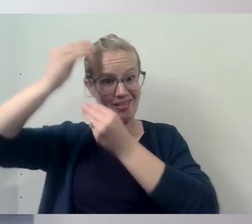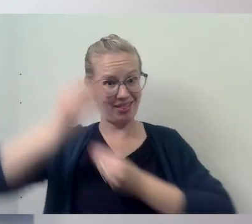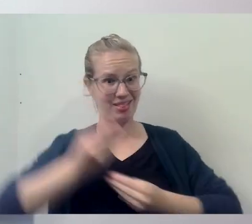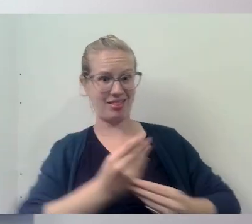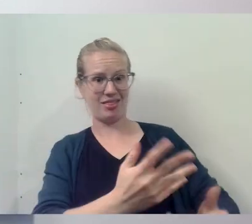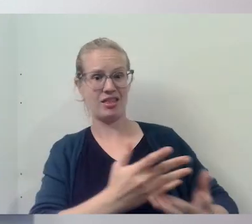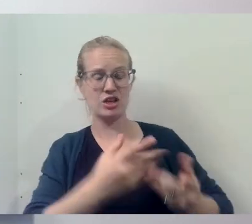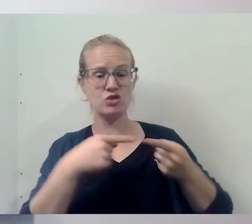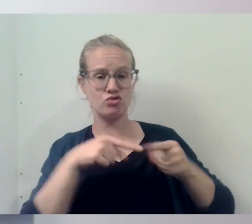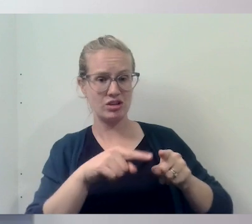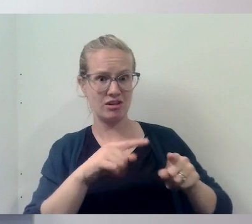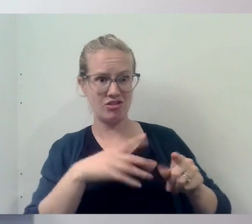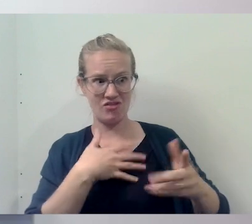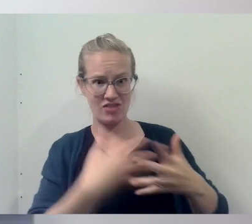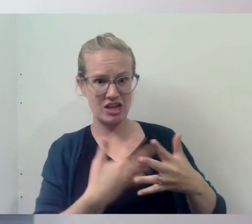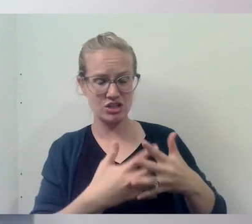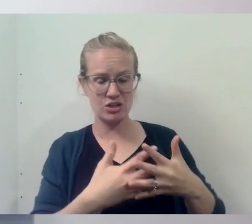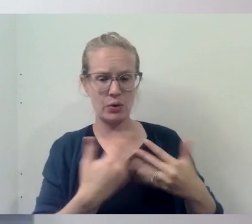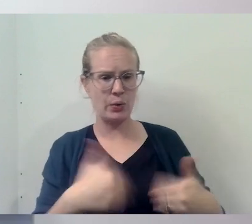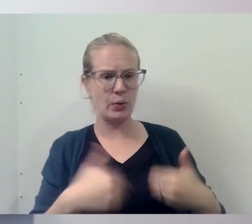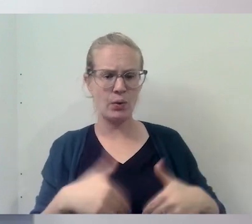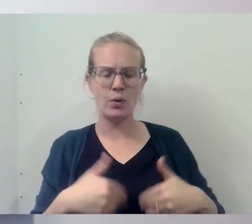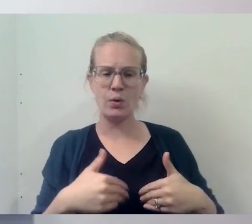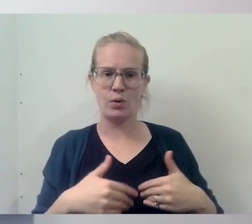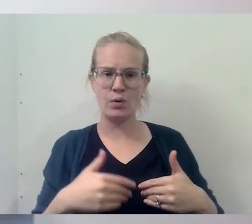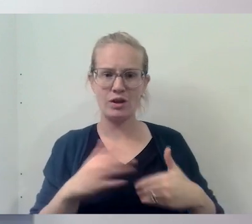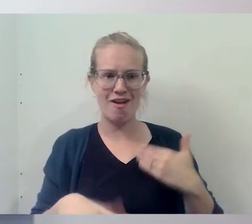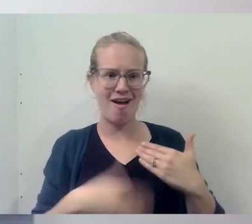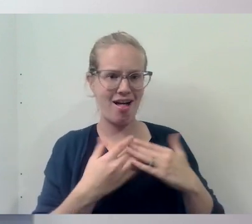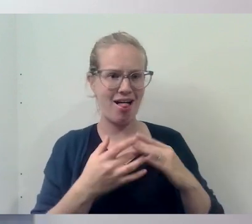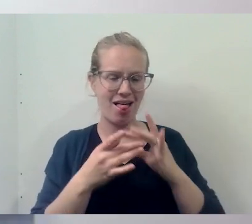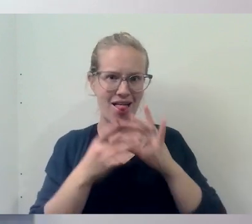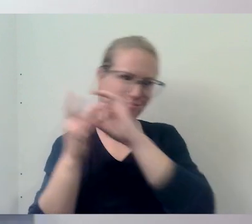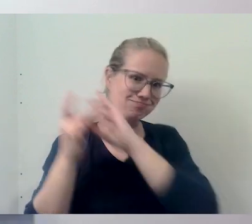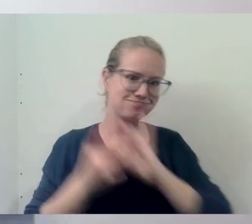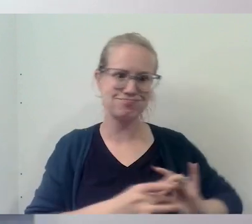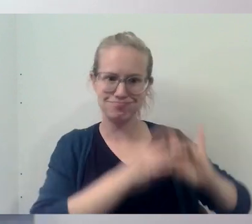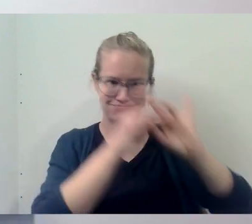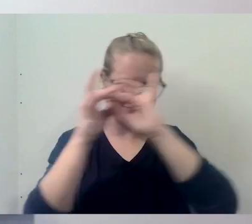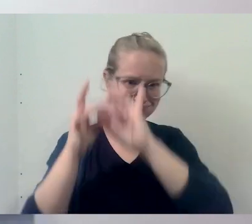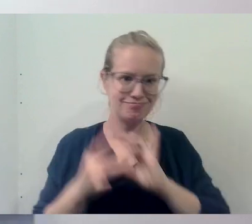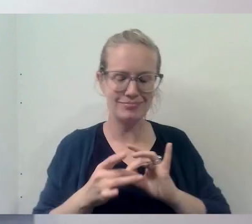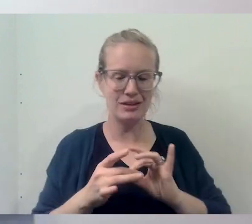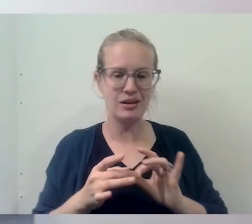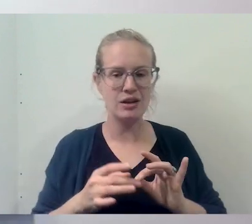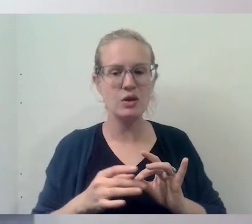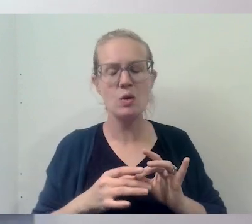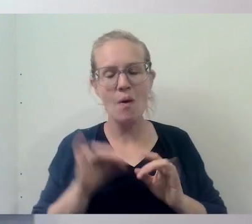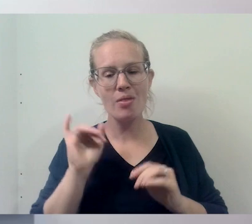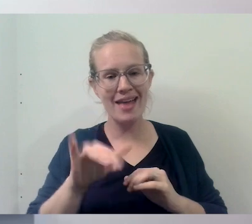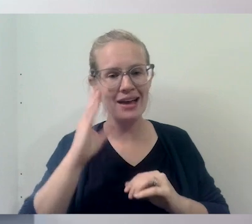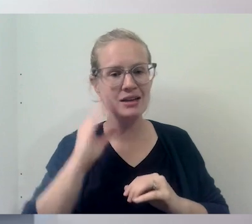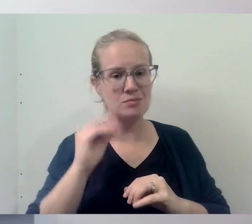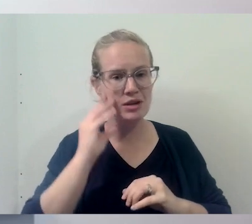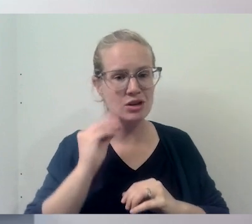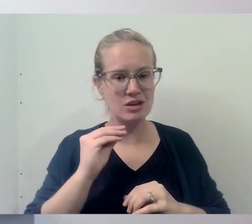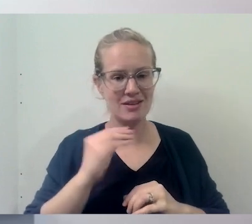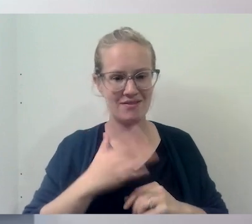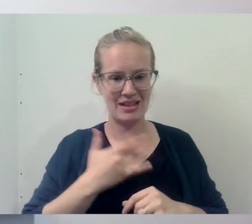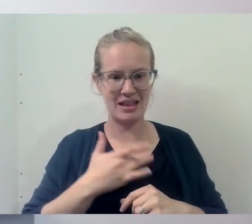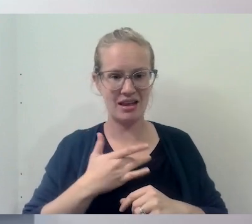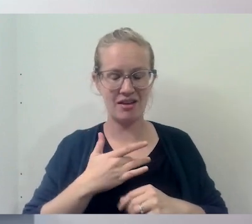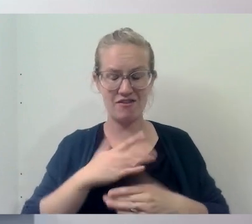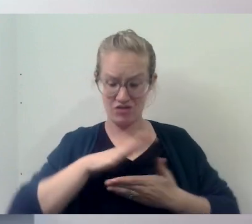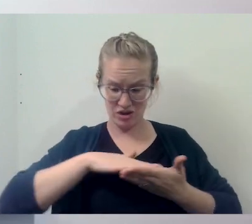confessional boot. I think they both comes together. Right. And, and, so that experience of feeling